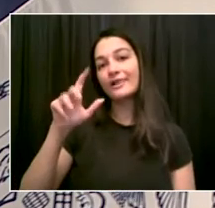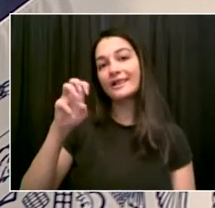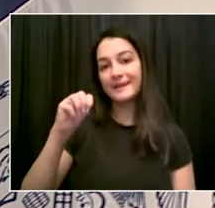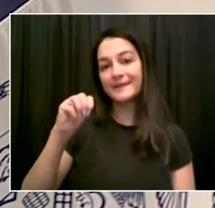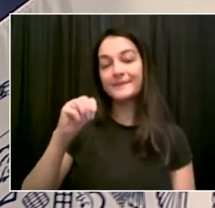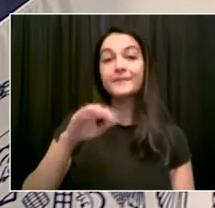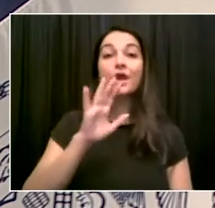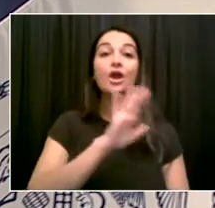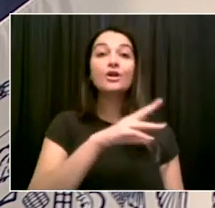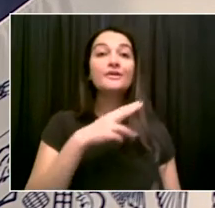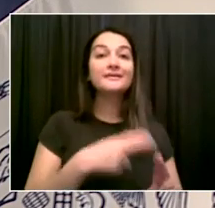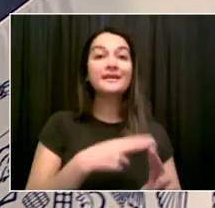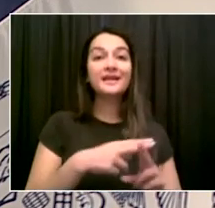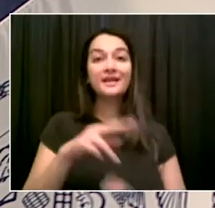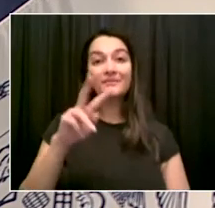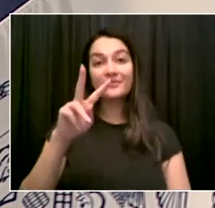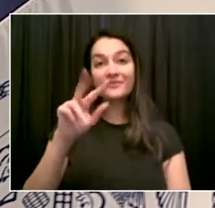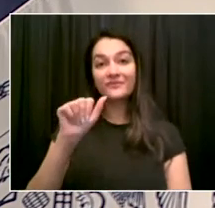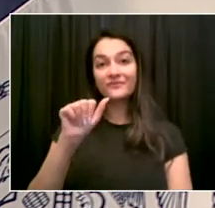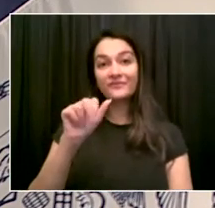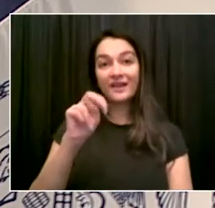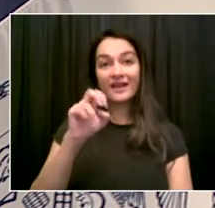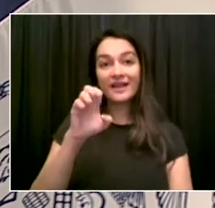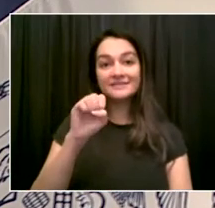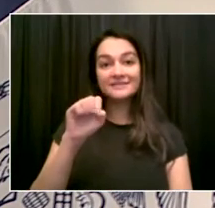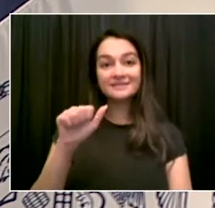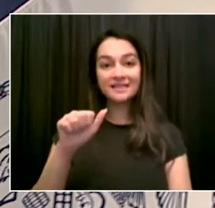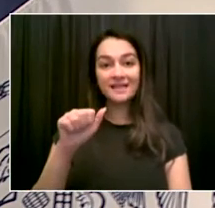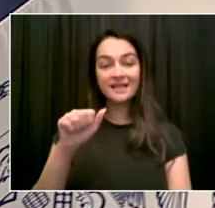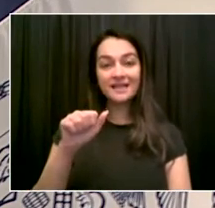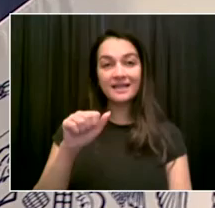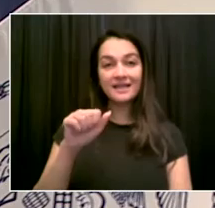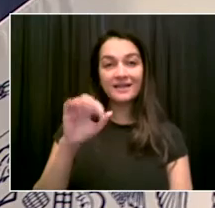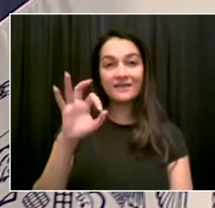Well, I have a little lead in here. Run, come get your phone.